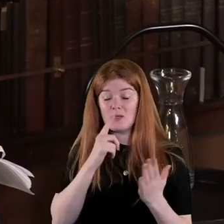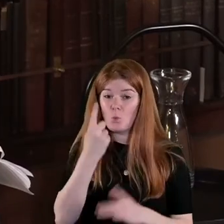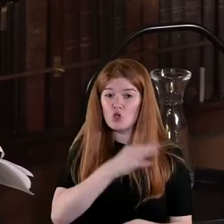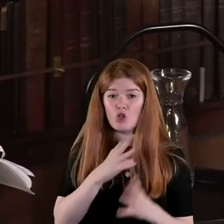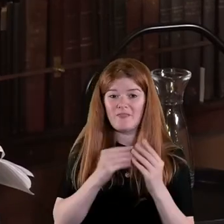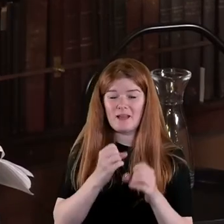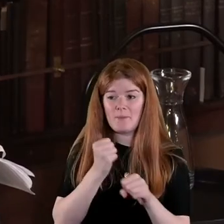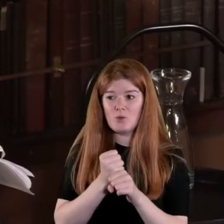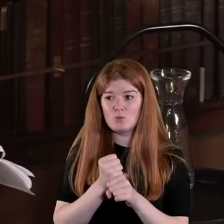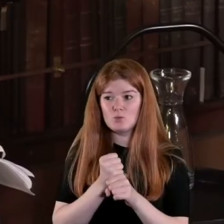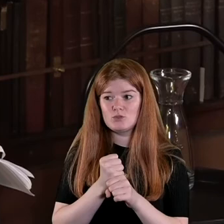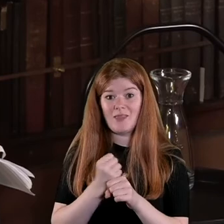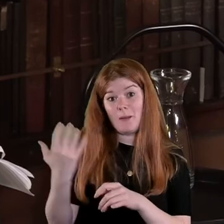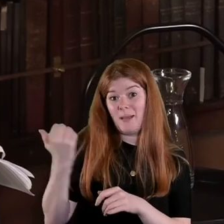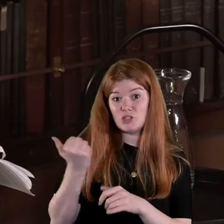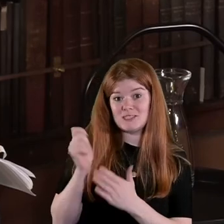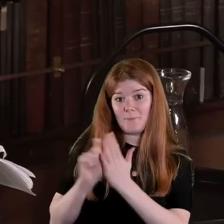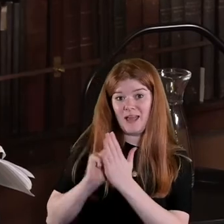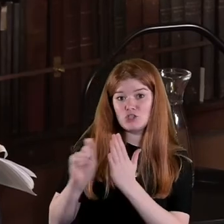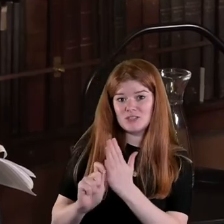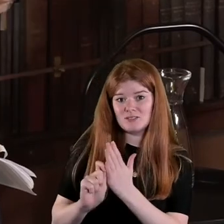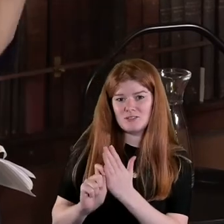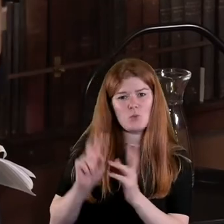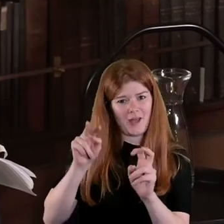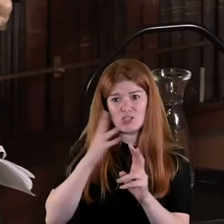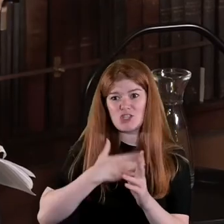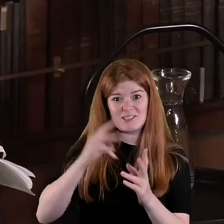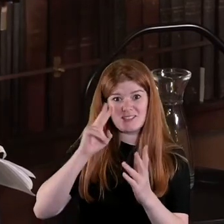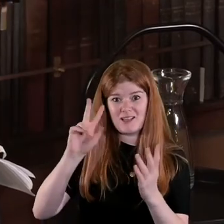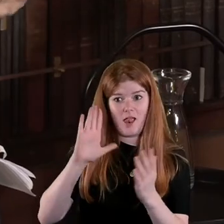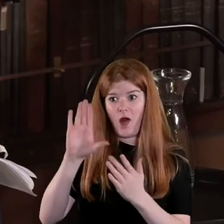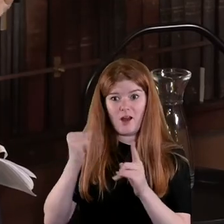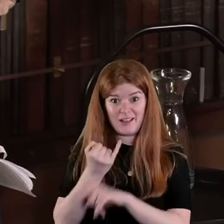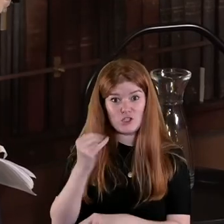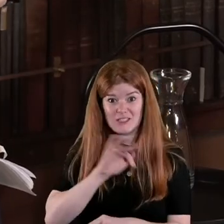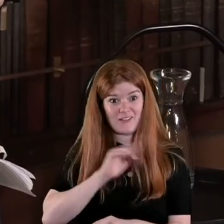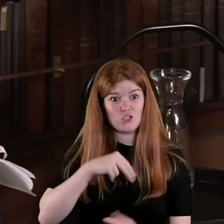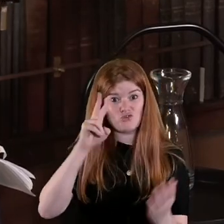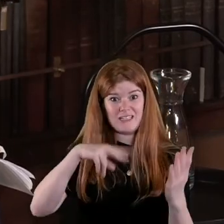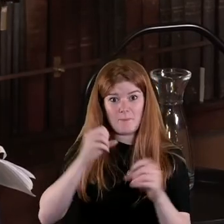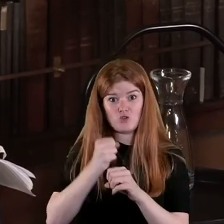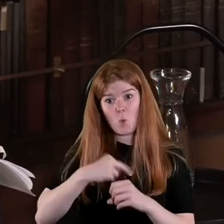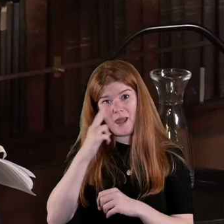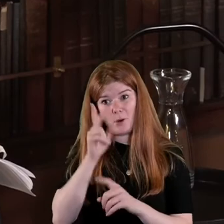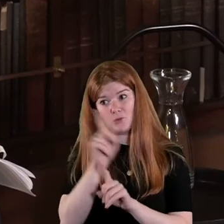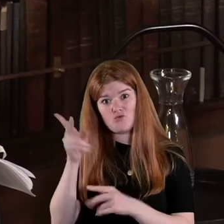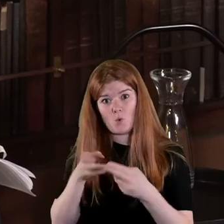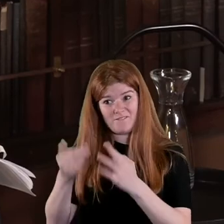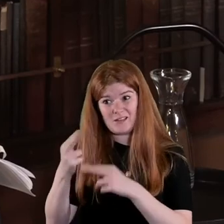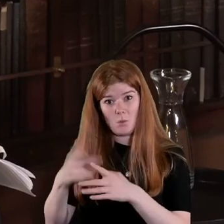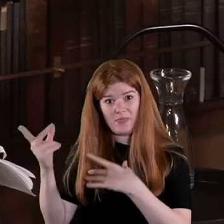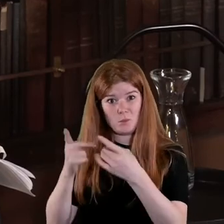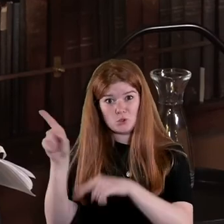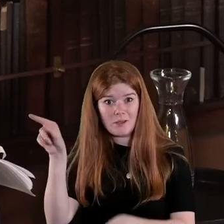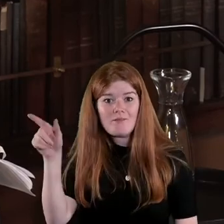about the pensions applications and you can just log on and you can read about your neighbour up the road and find out what they were